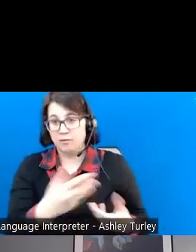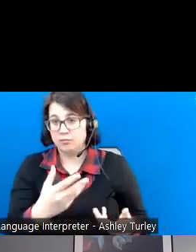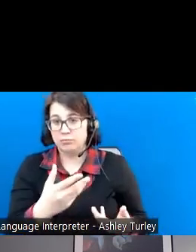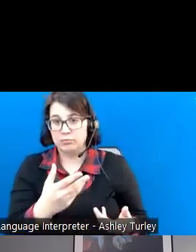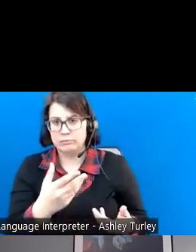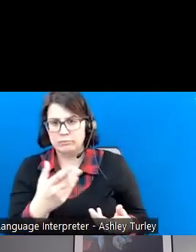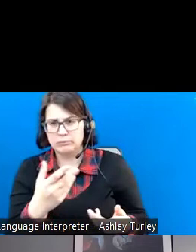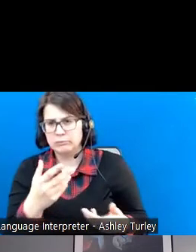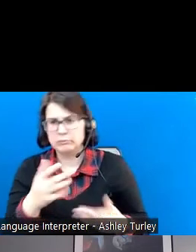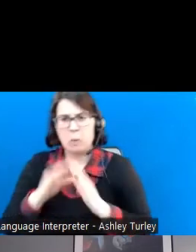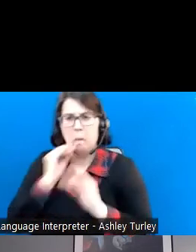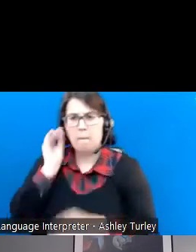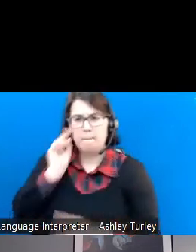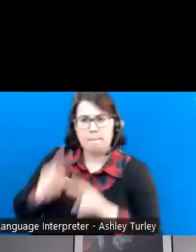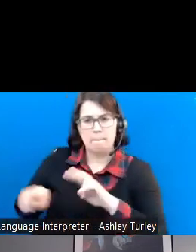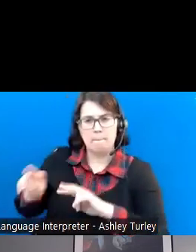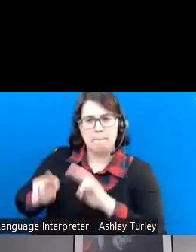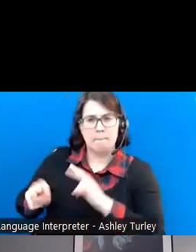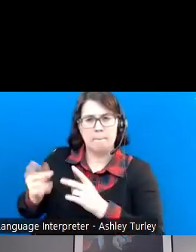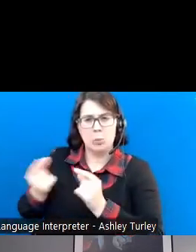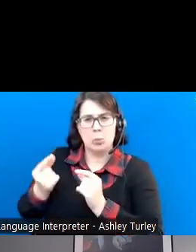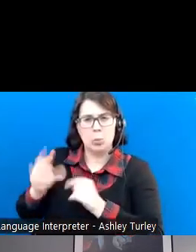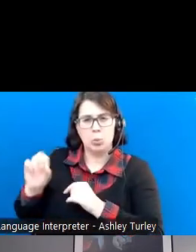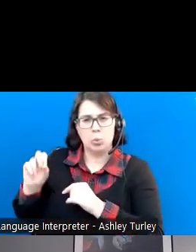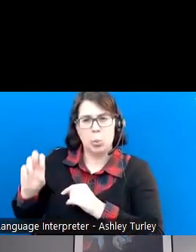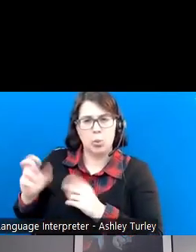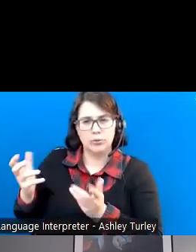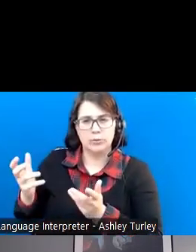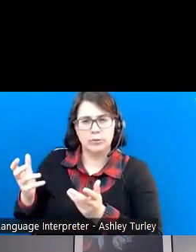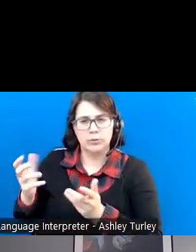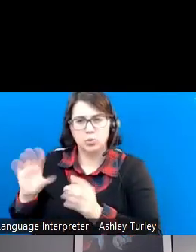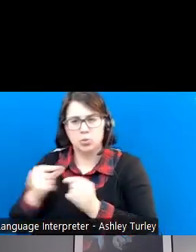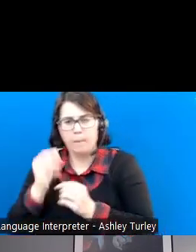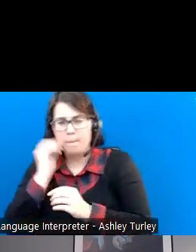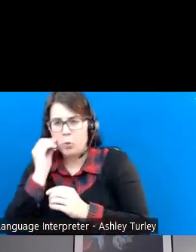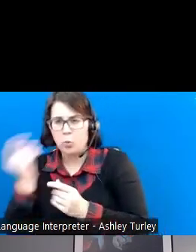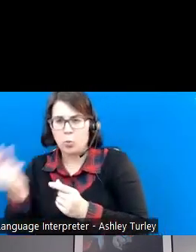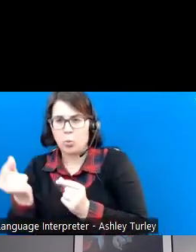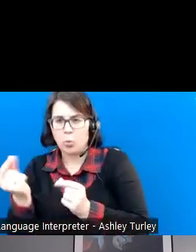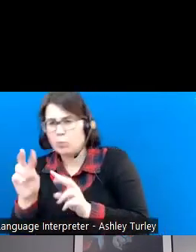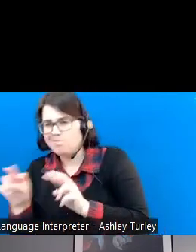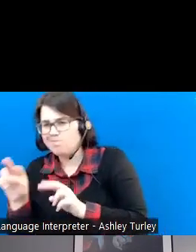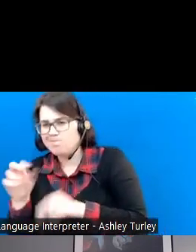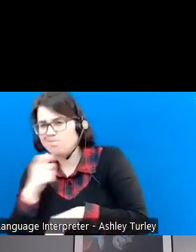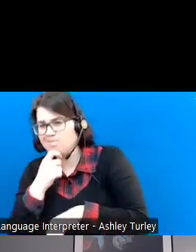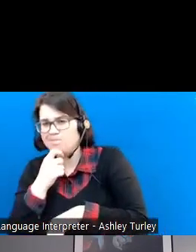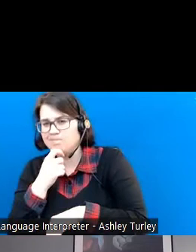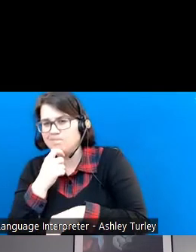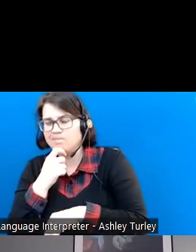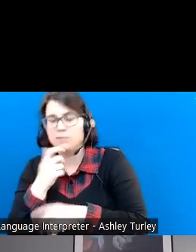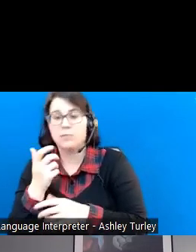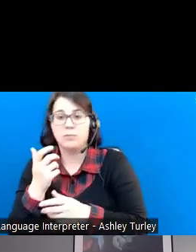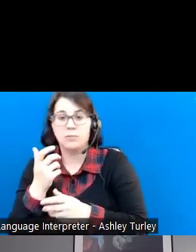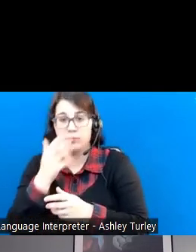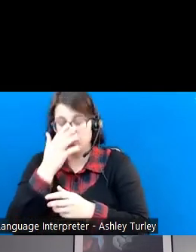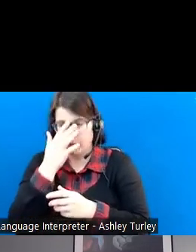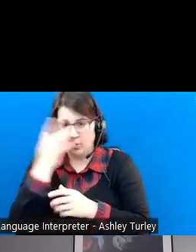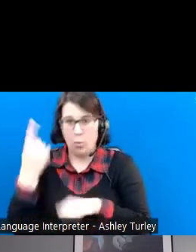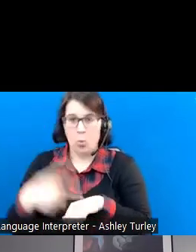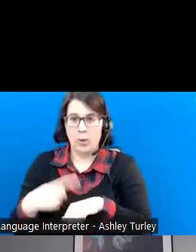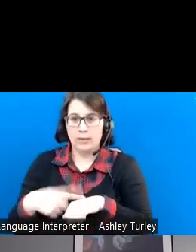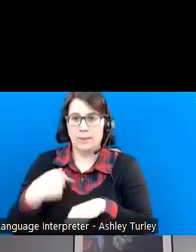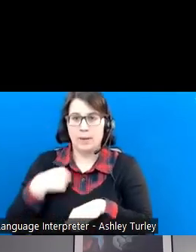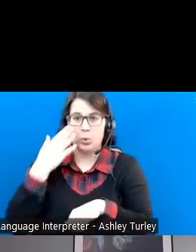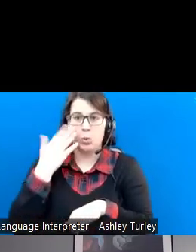chores they do around the house or in their group home. And then, you know, one instance I know we had a